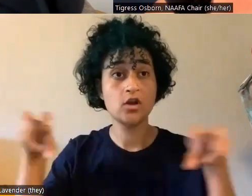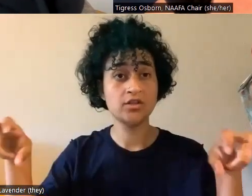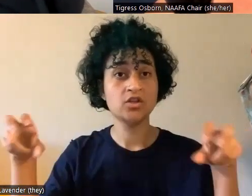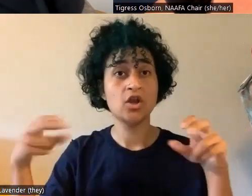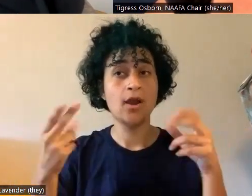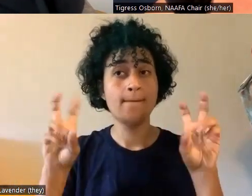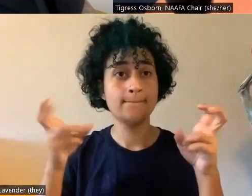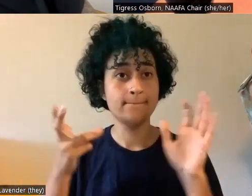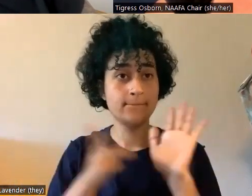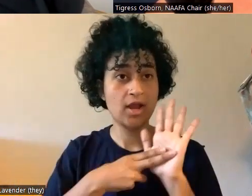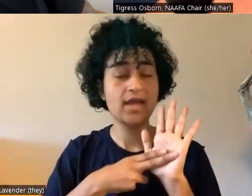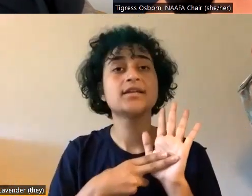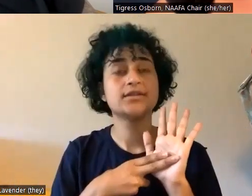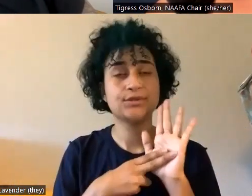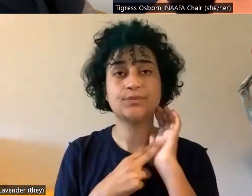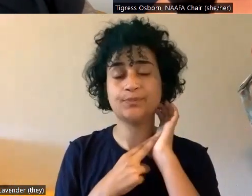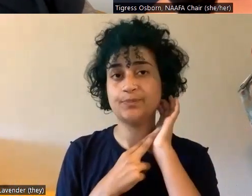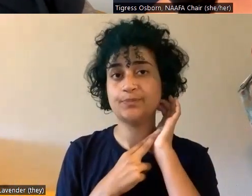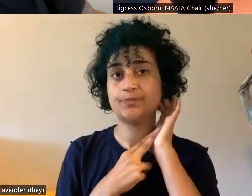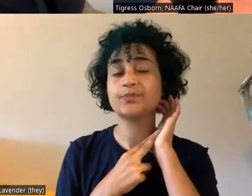they, um,